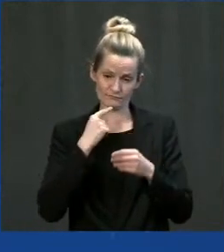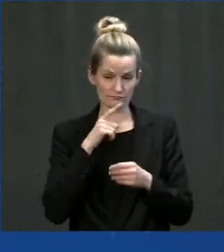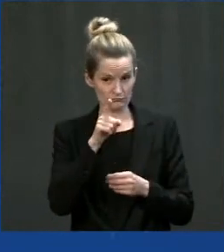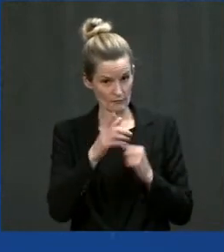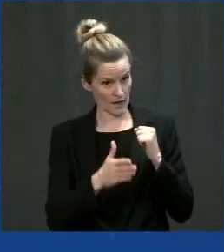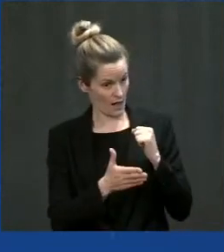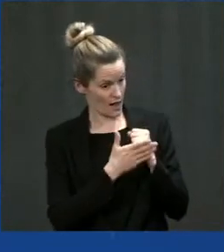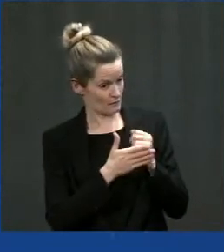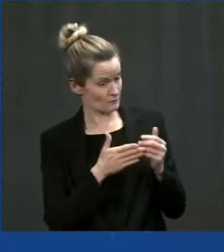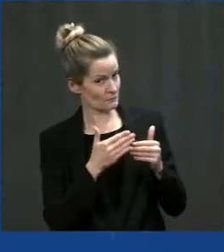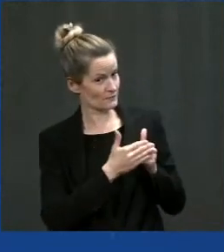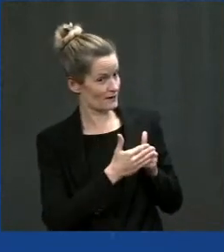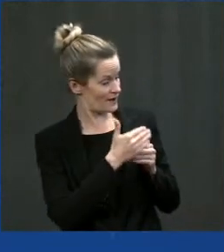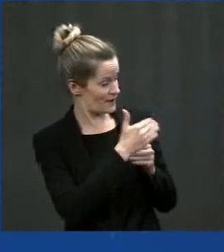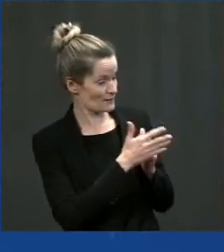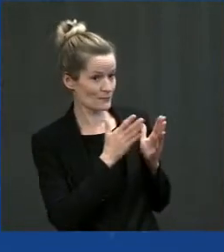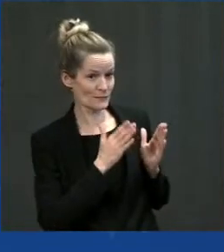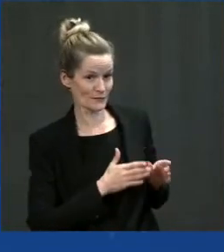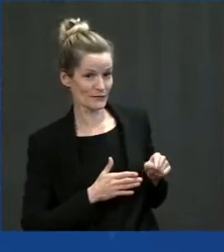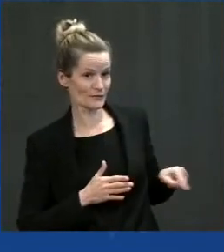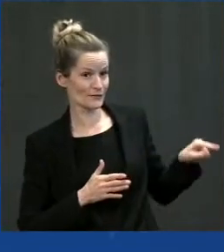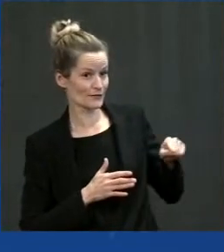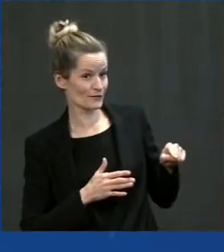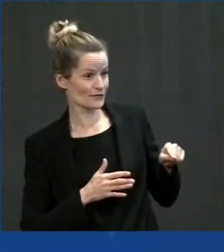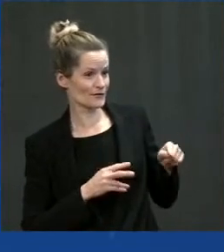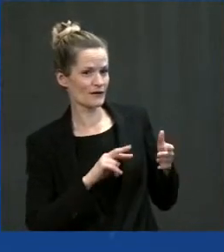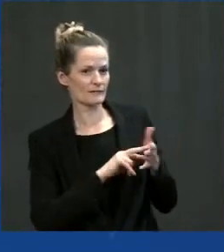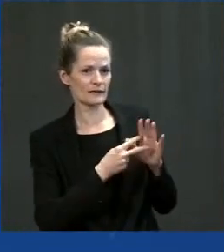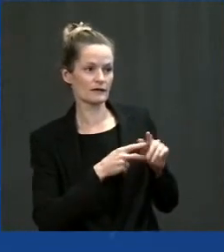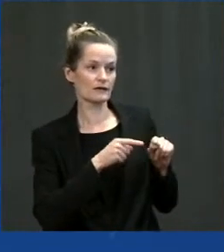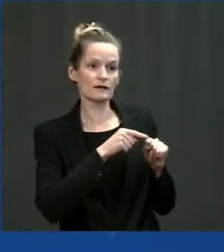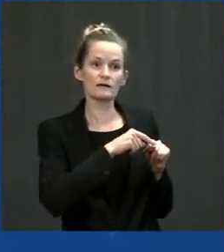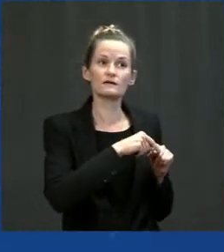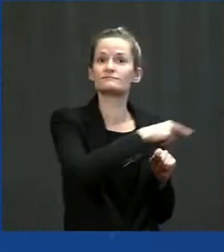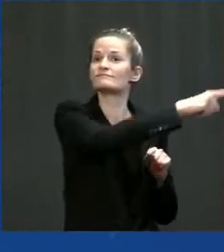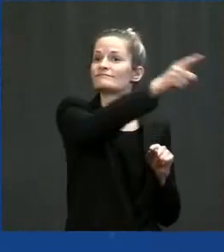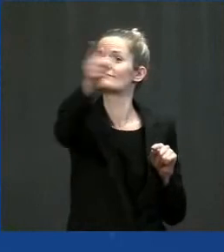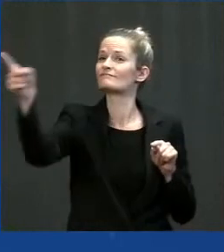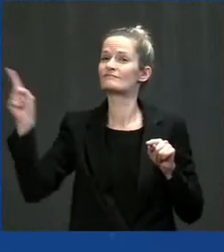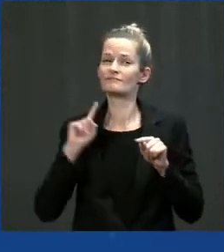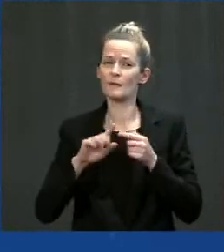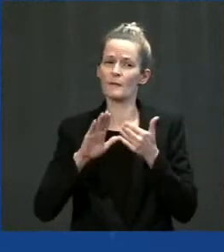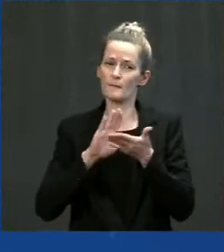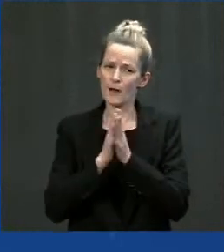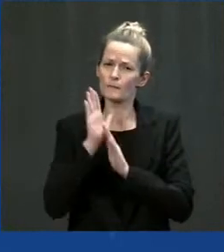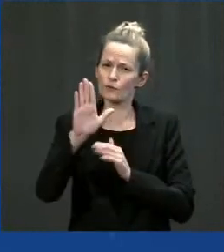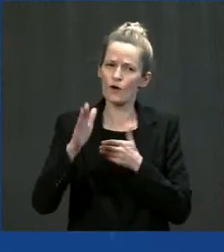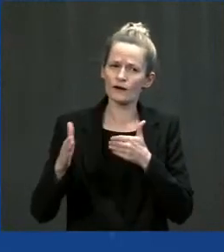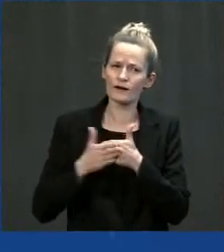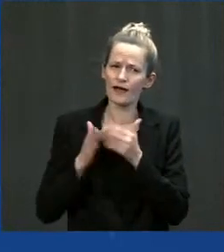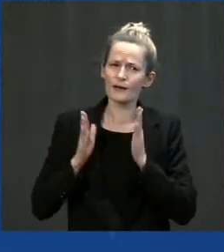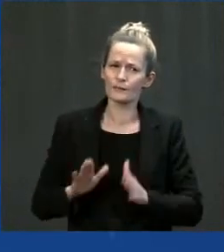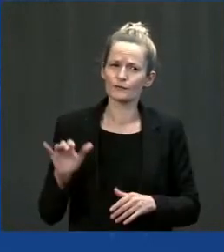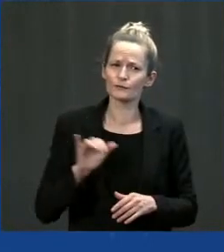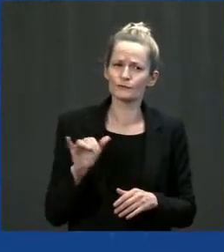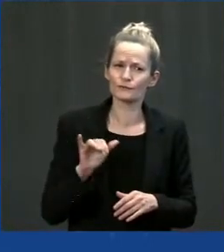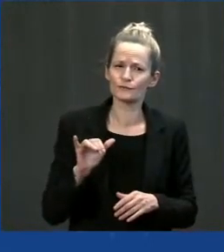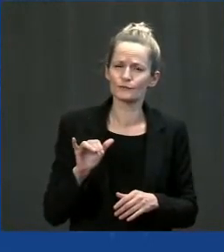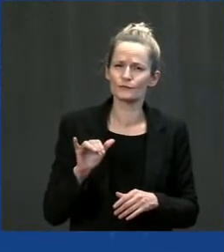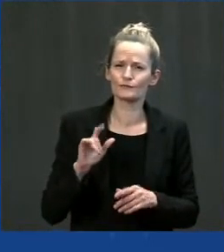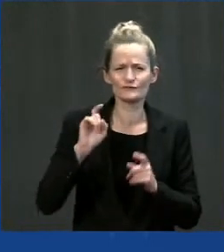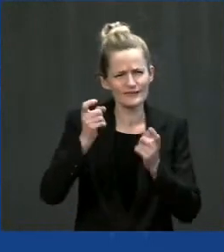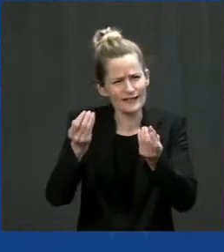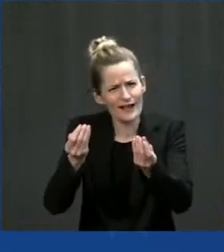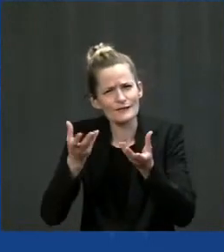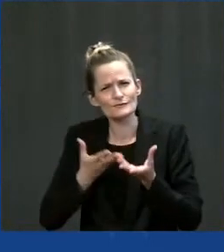we're looking forward to it happening in the House as well. So thanks a lot, pal. And let us know what you need in this. If any of you, if you,